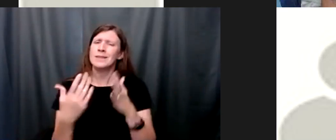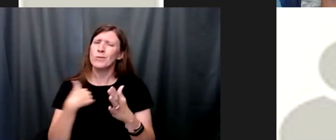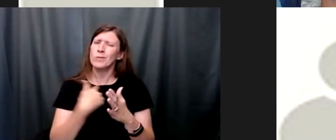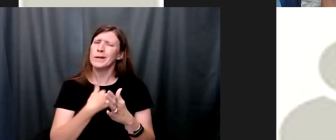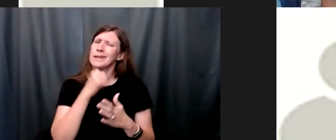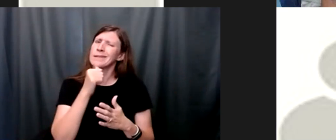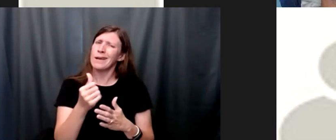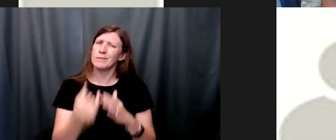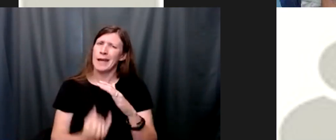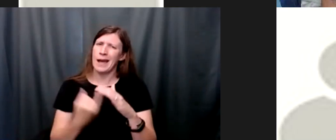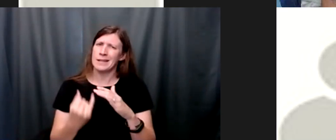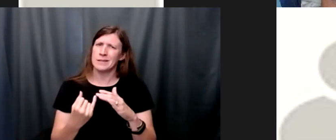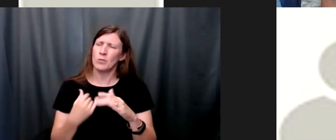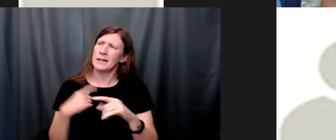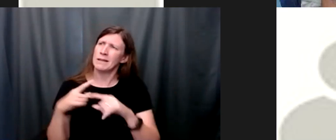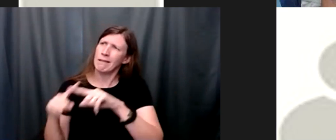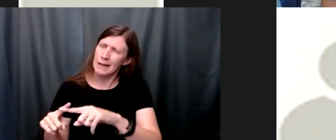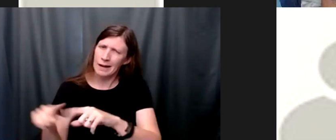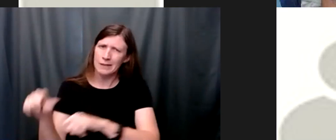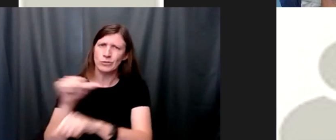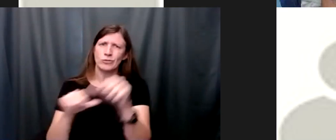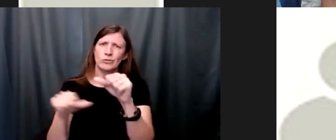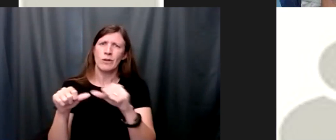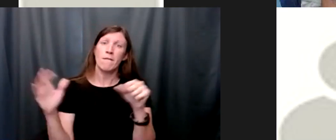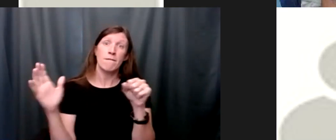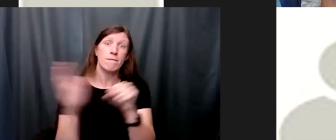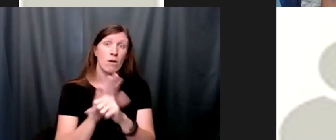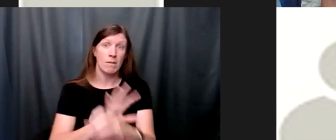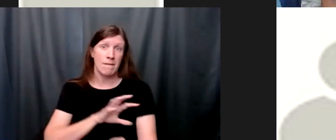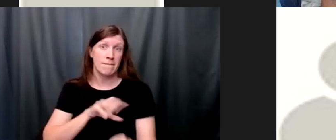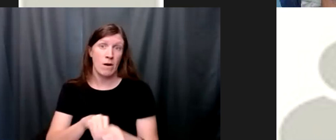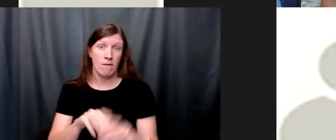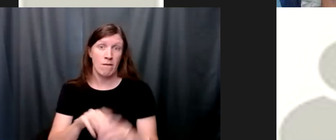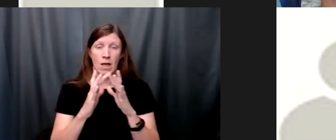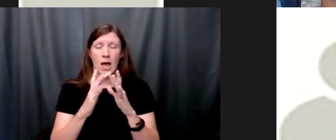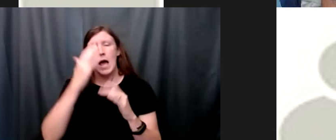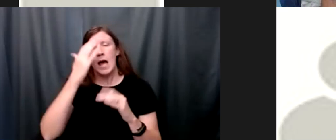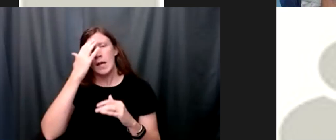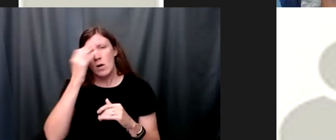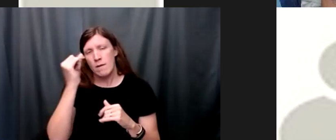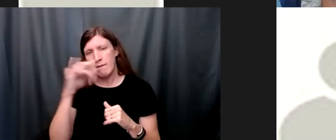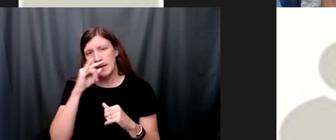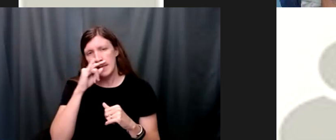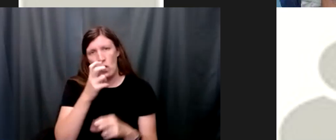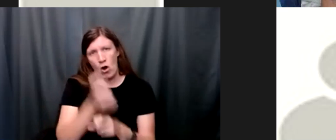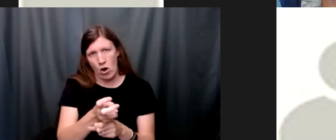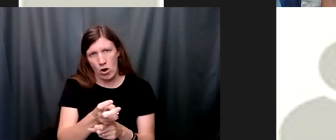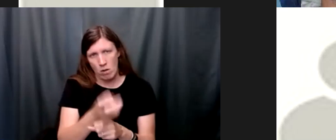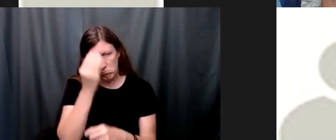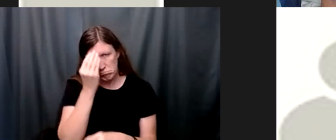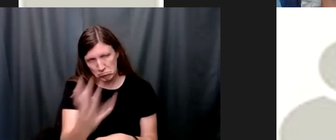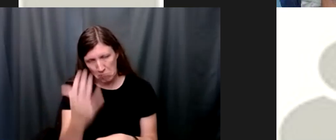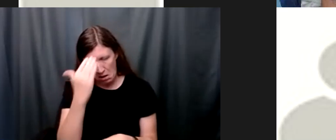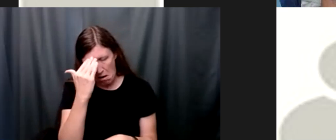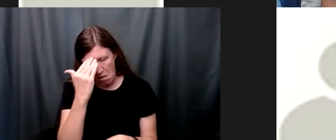let me encourage you to fully engage online in fact if you have kids i know it's hard but let me just encourage you just